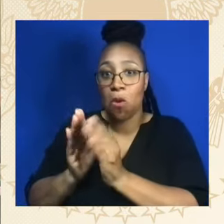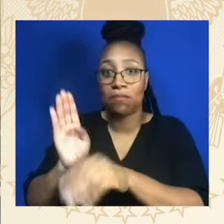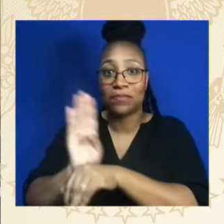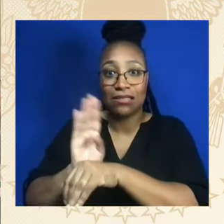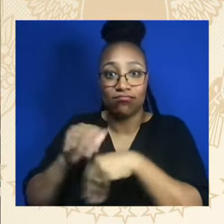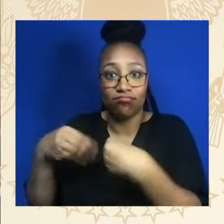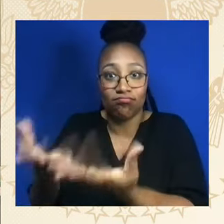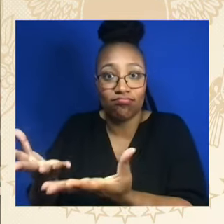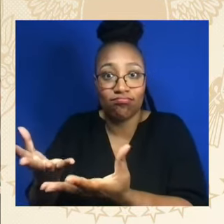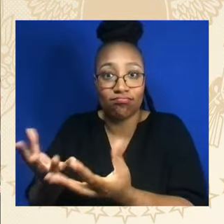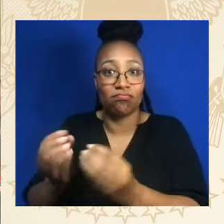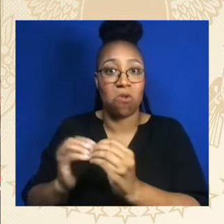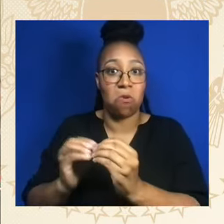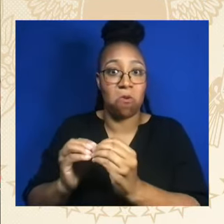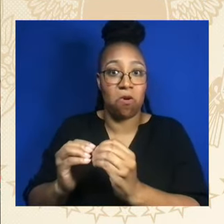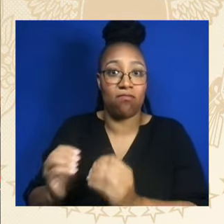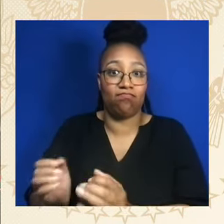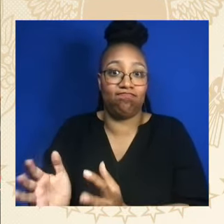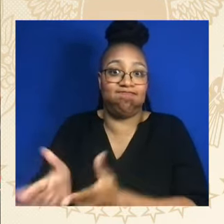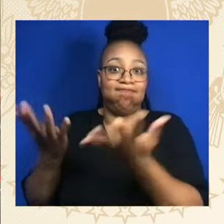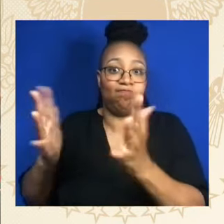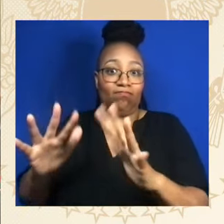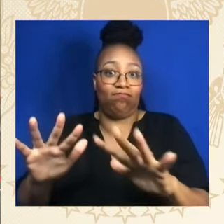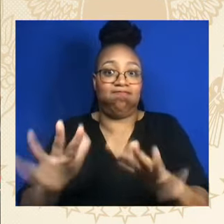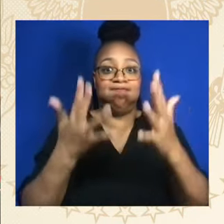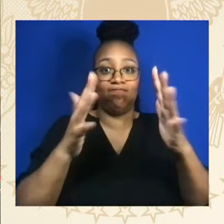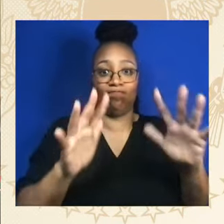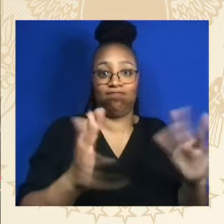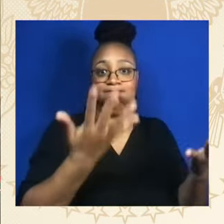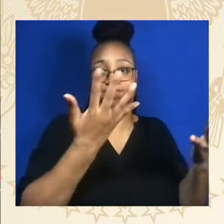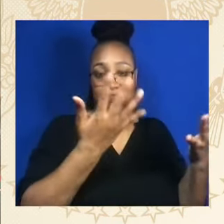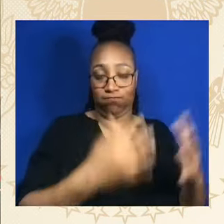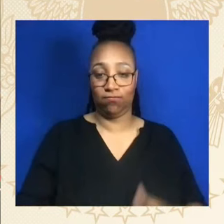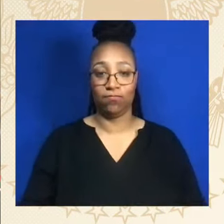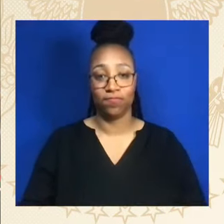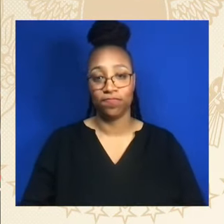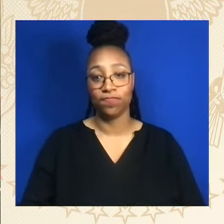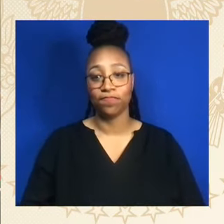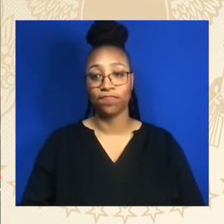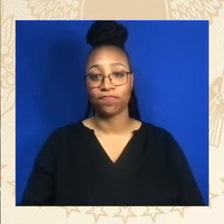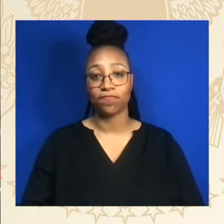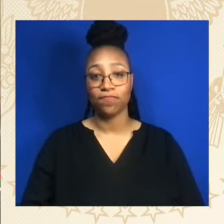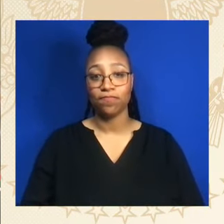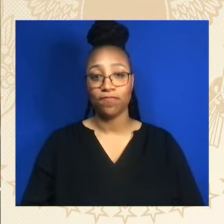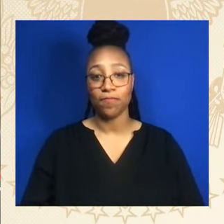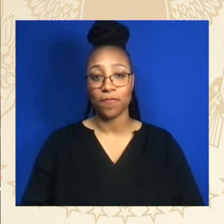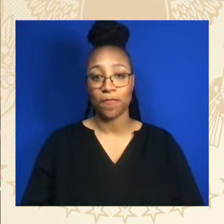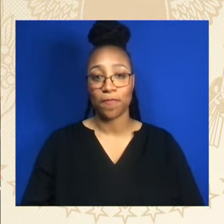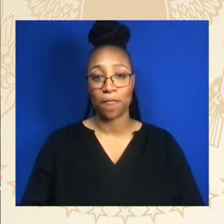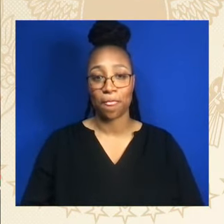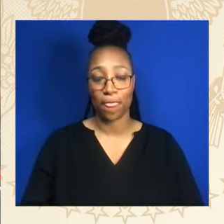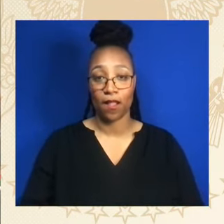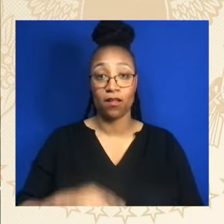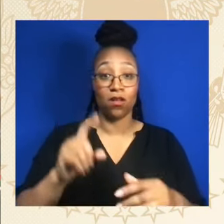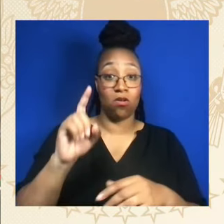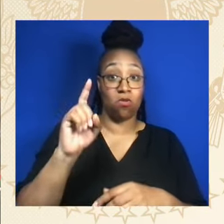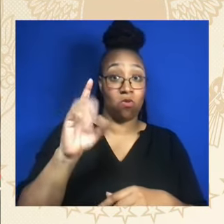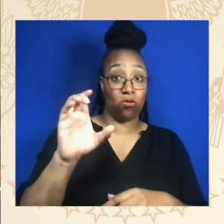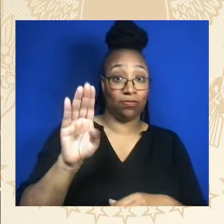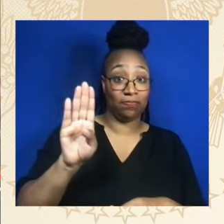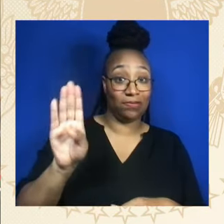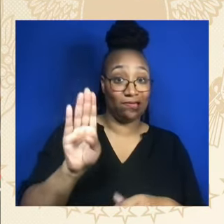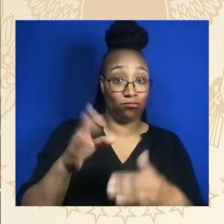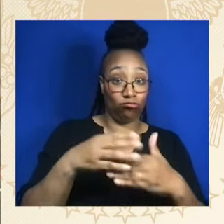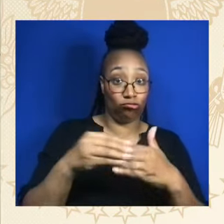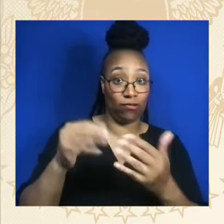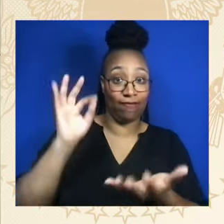And the effect of that is that will bring an additional $100 billion in federal contracting money to these communities. And to deliver